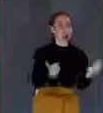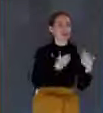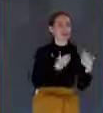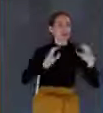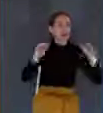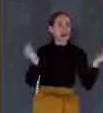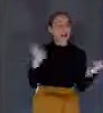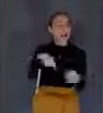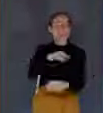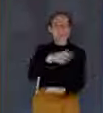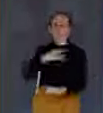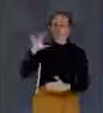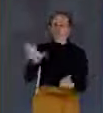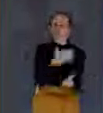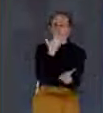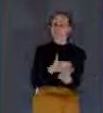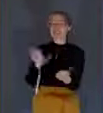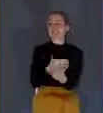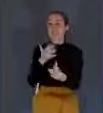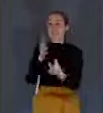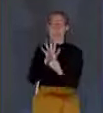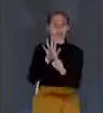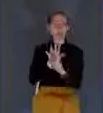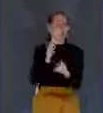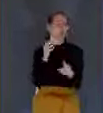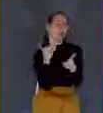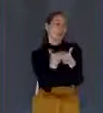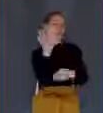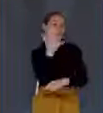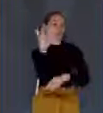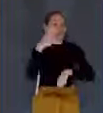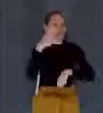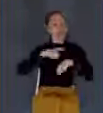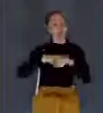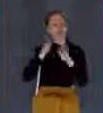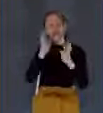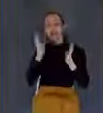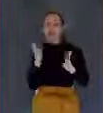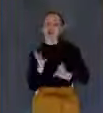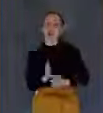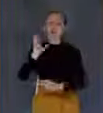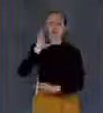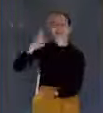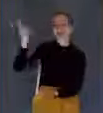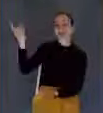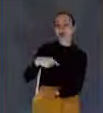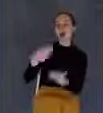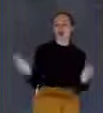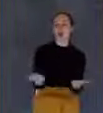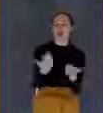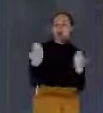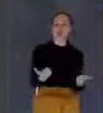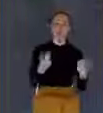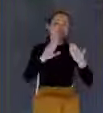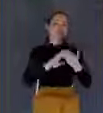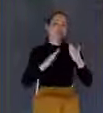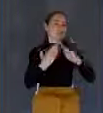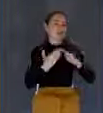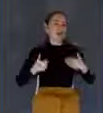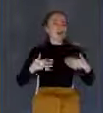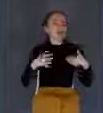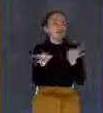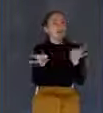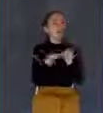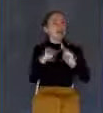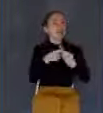they like to sing a song that is popular around this time of year, Santa Claus is coming to town. And there's a line in that song